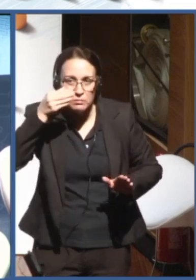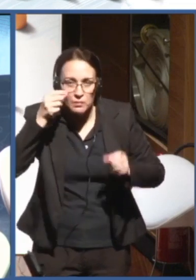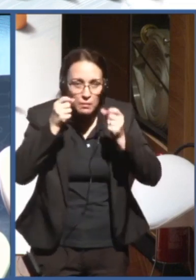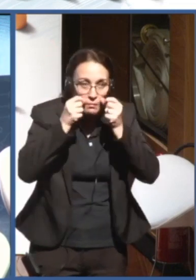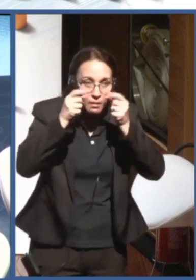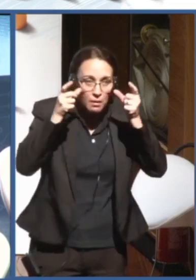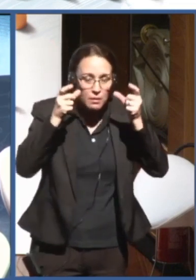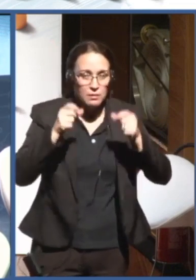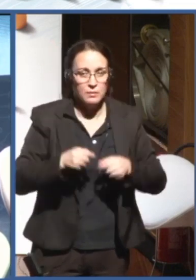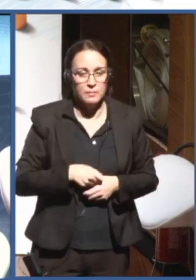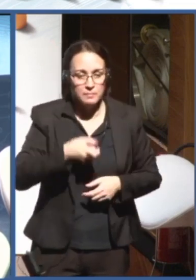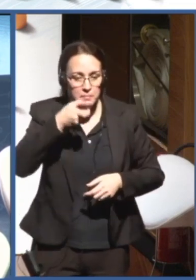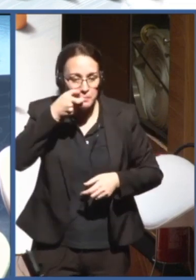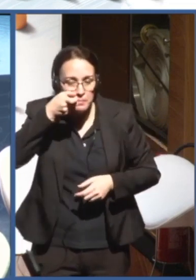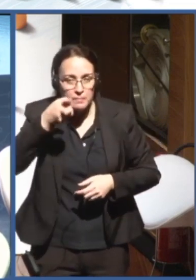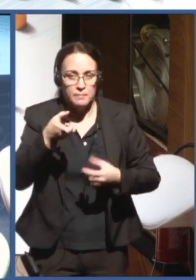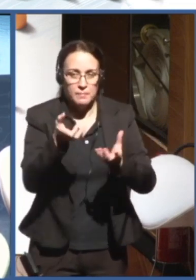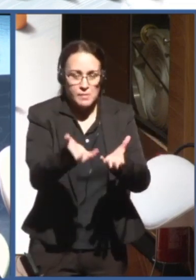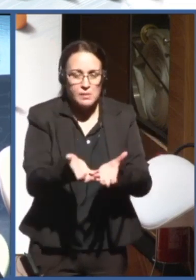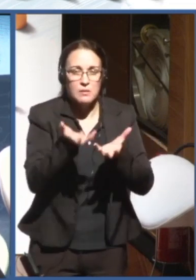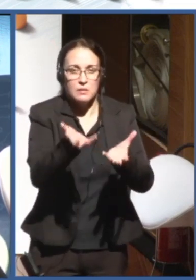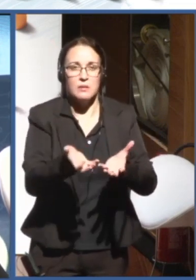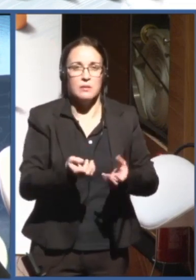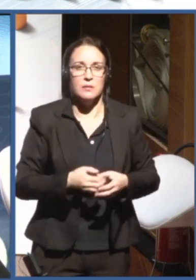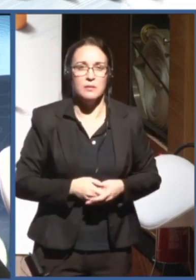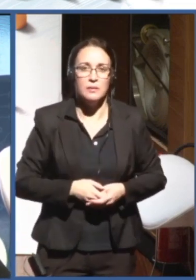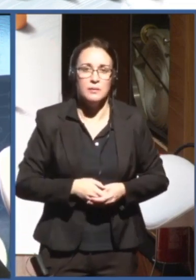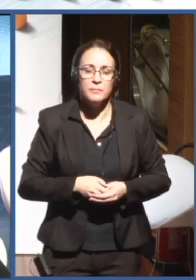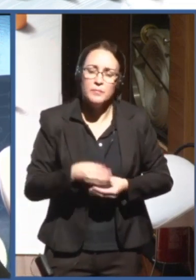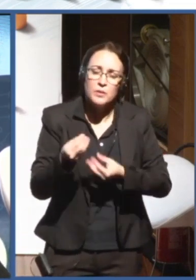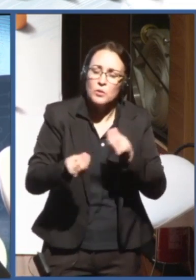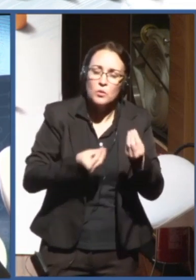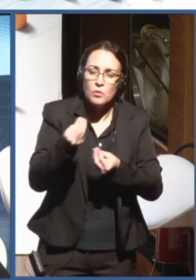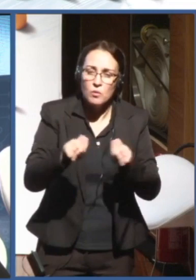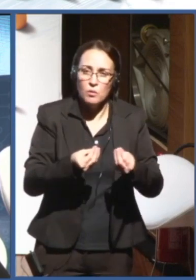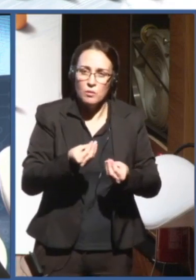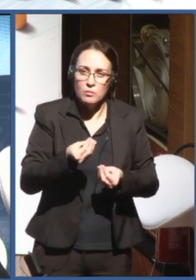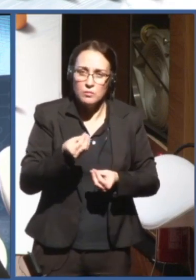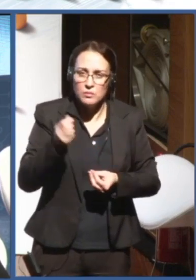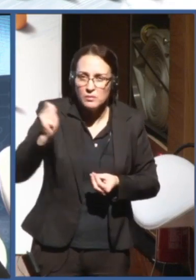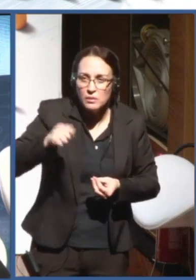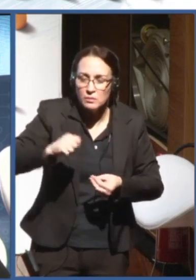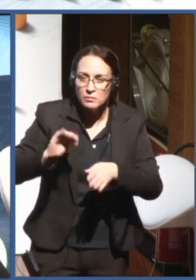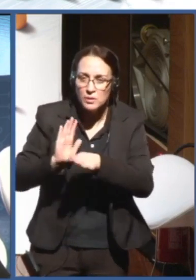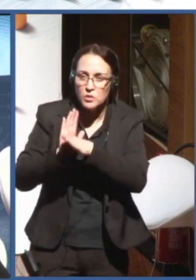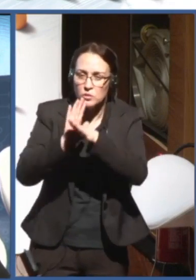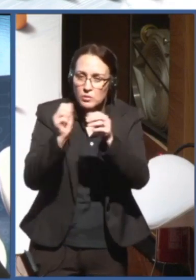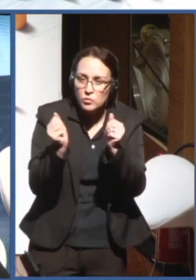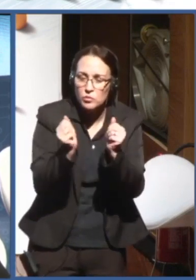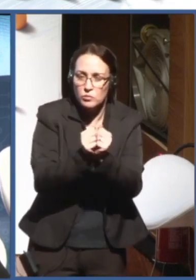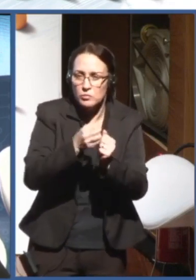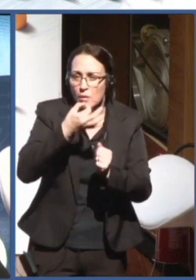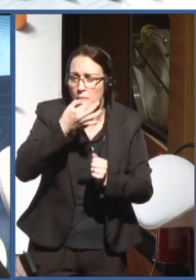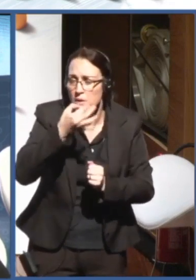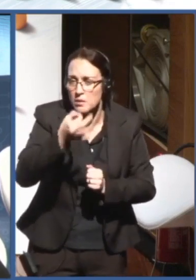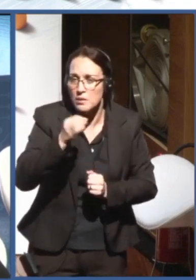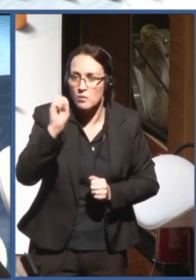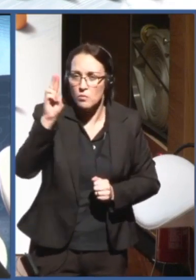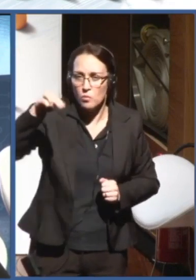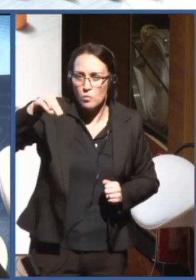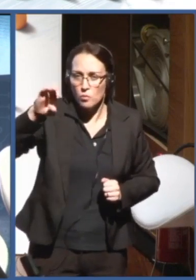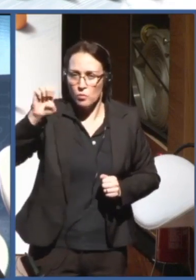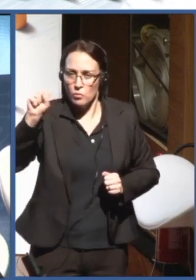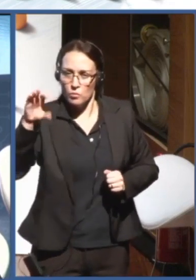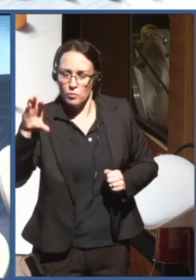How you could collaborate, okay, we collaborate with UNESCO, but other organizations maybe around the table here might be interested. How we can join